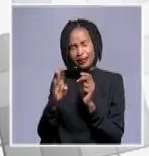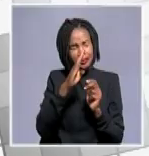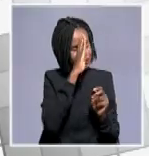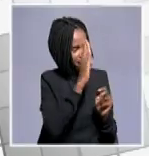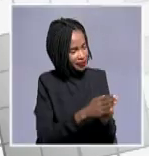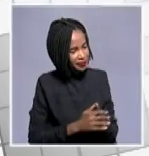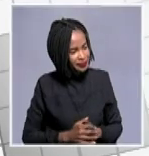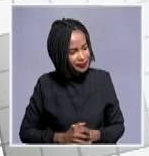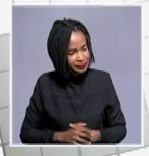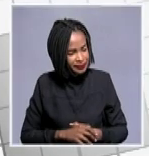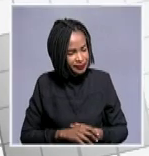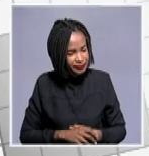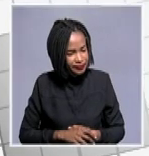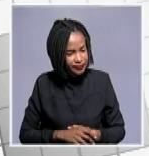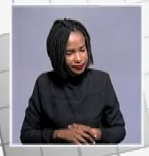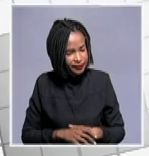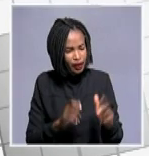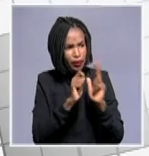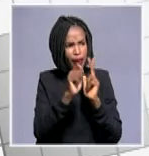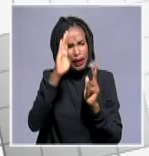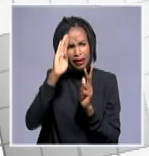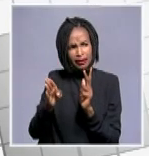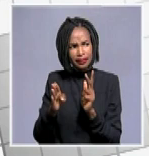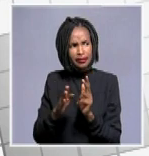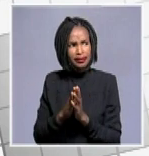hello Jimmy